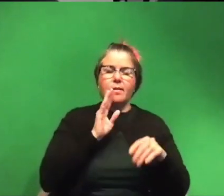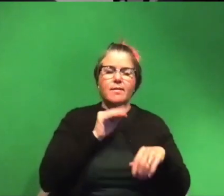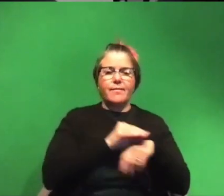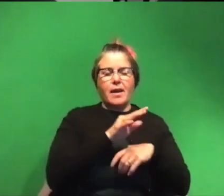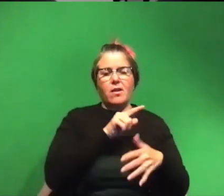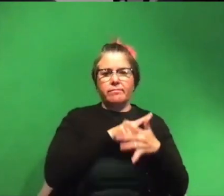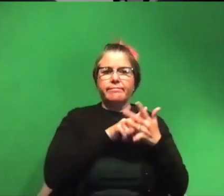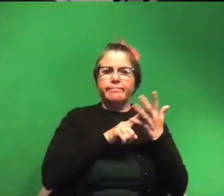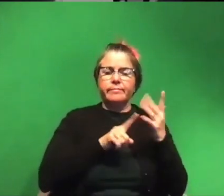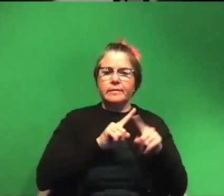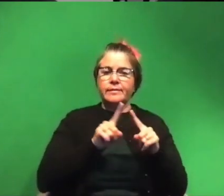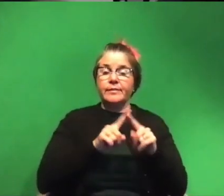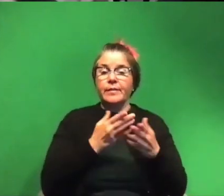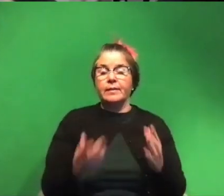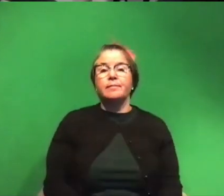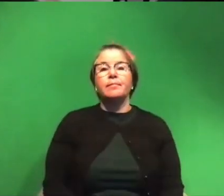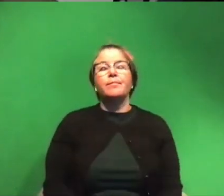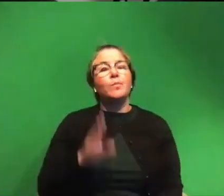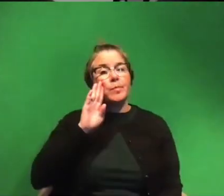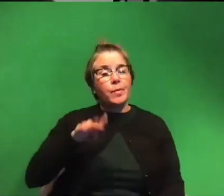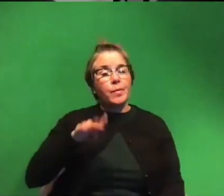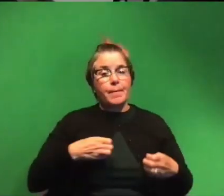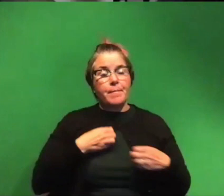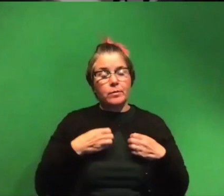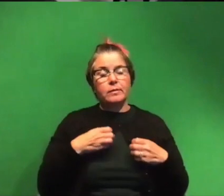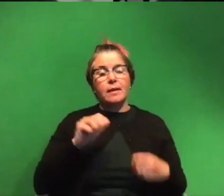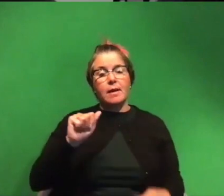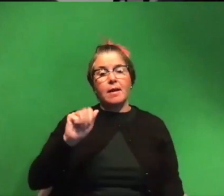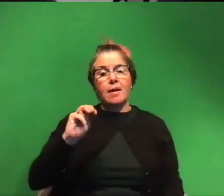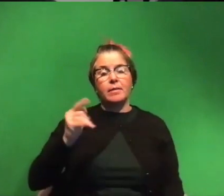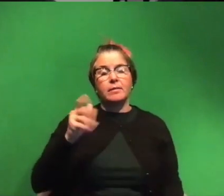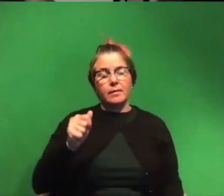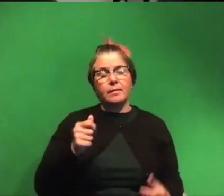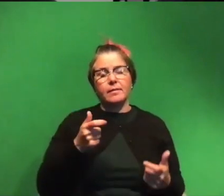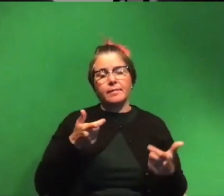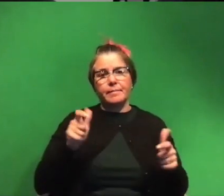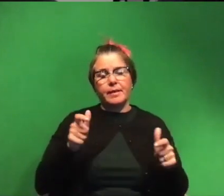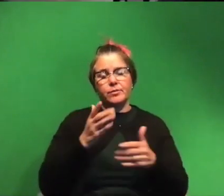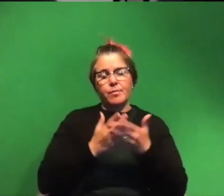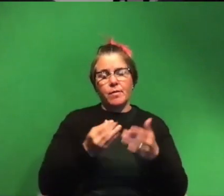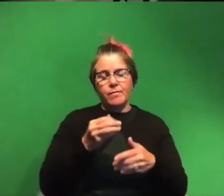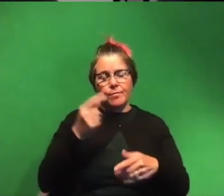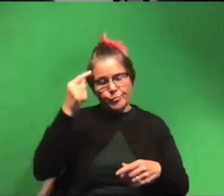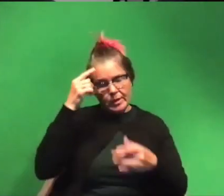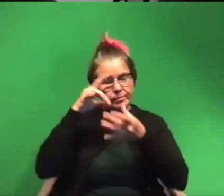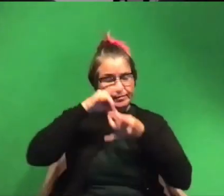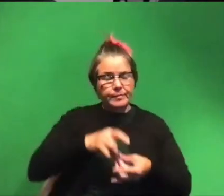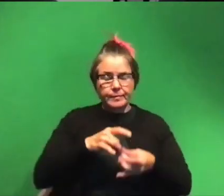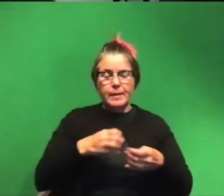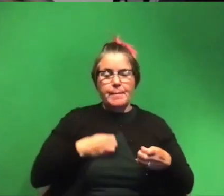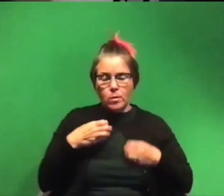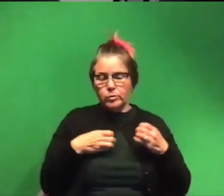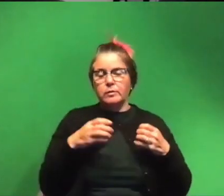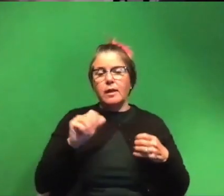um we know that emotion or the amygdala is a major brain region that's associated with emotion and affective states